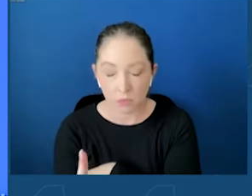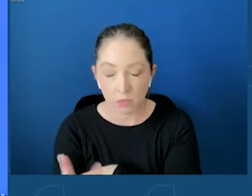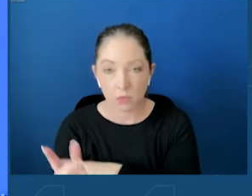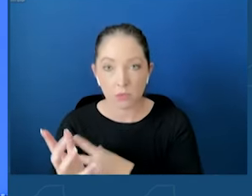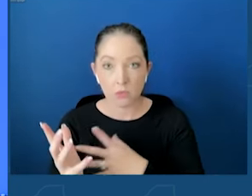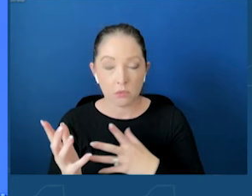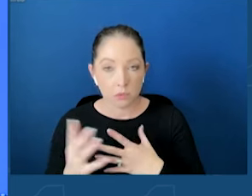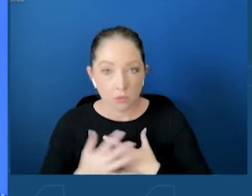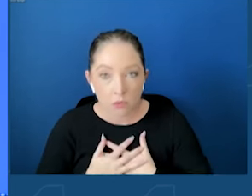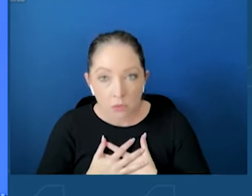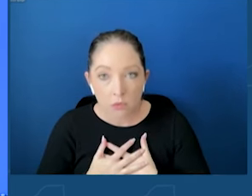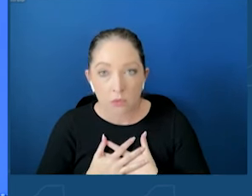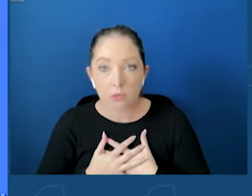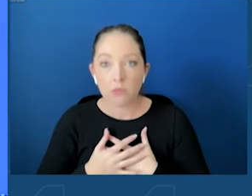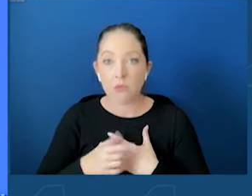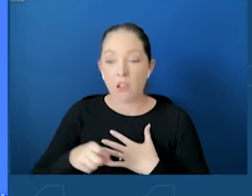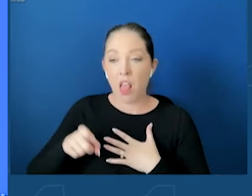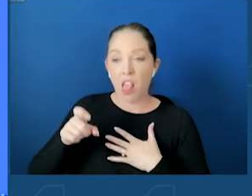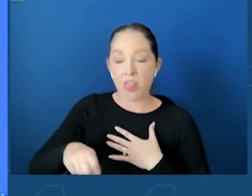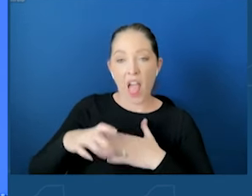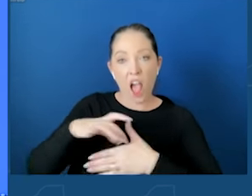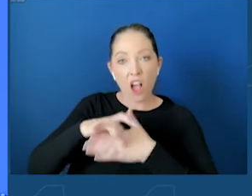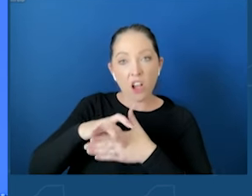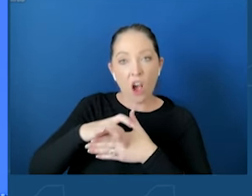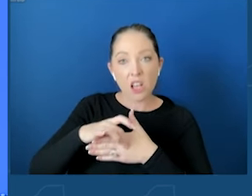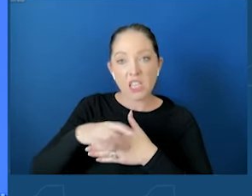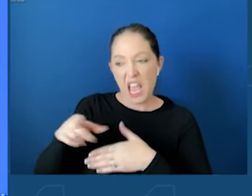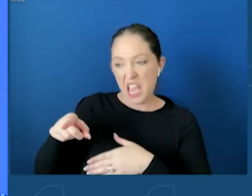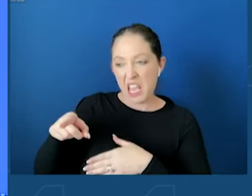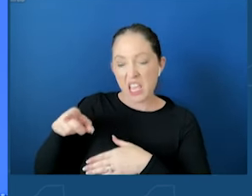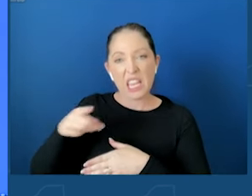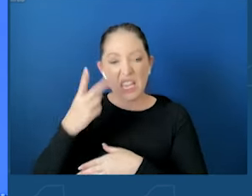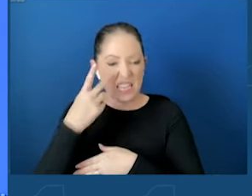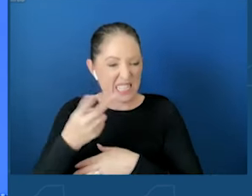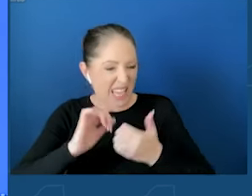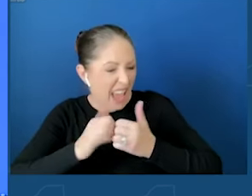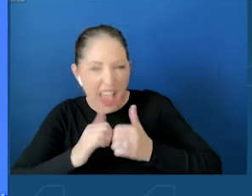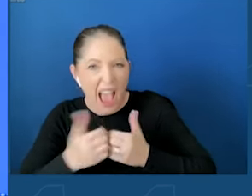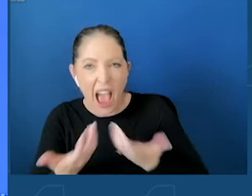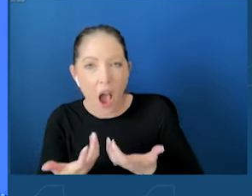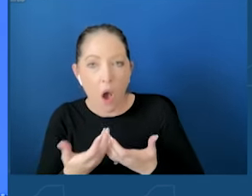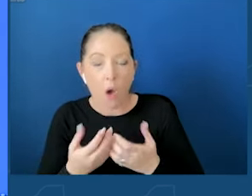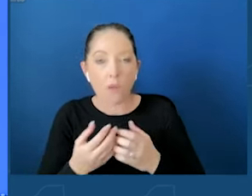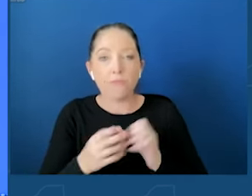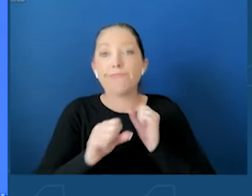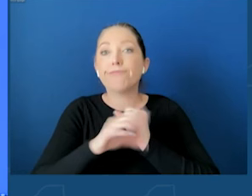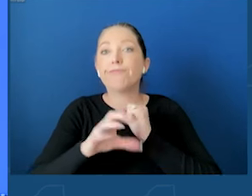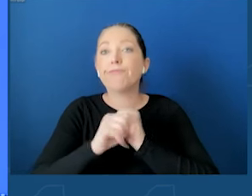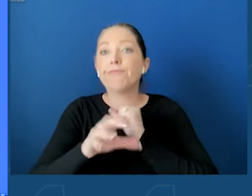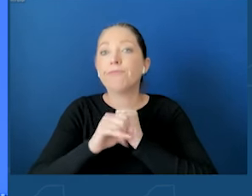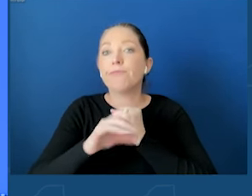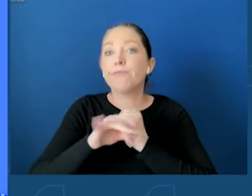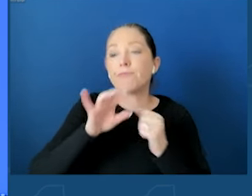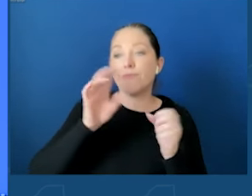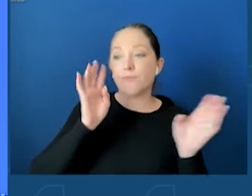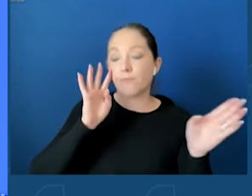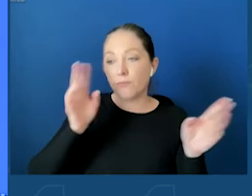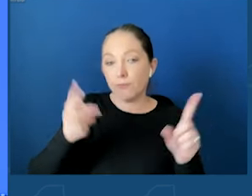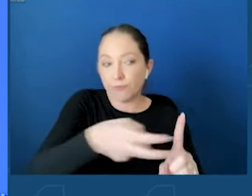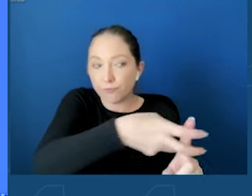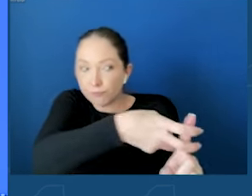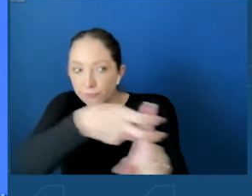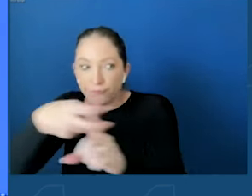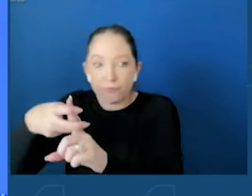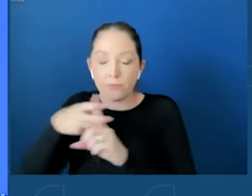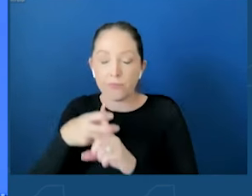using algorithms that were meant to keep him on the platform longer. His search history showed that he was interested in